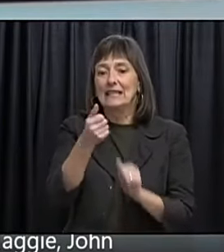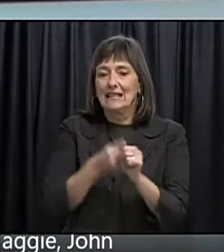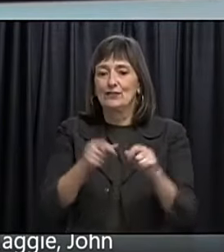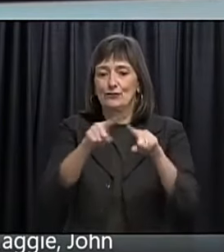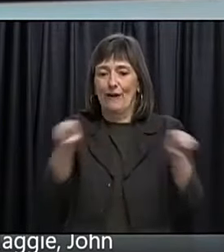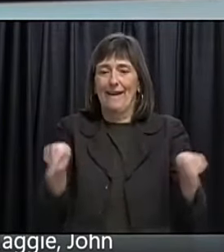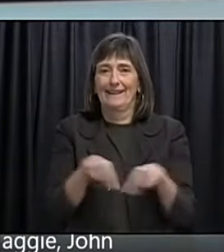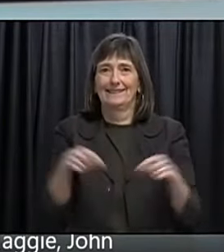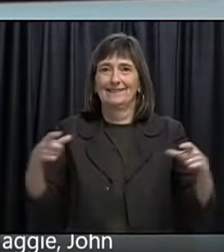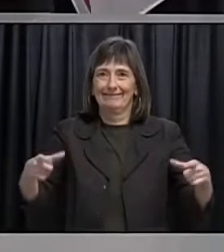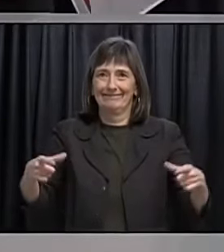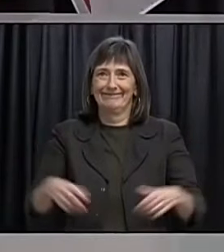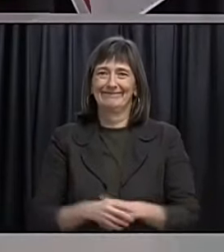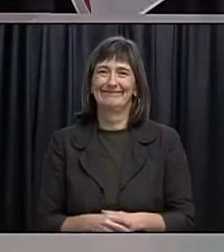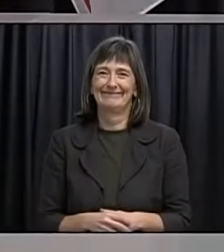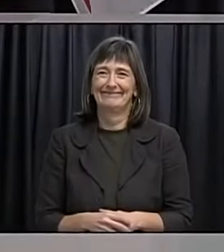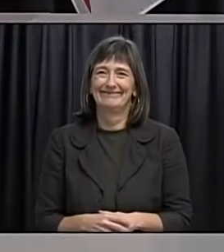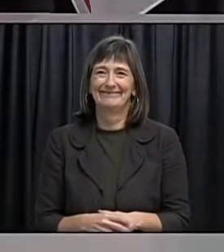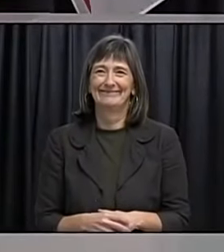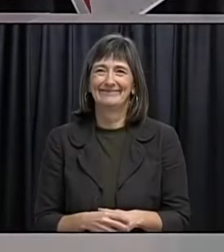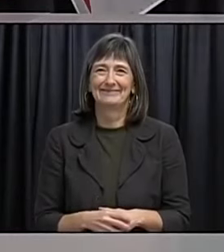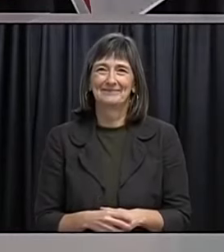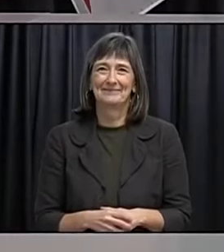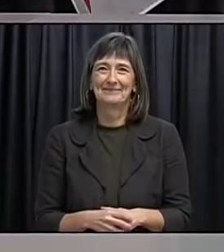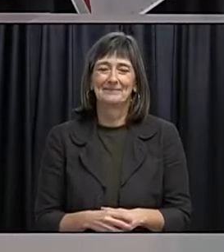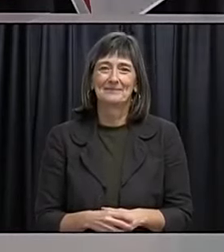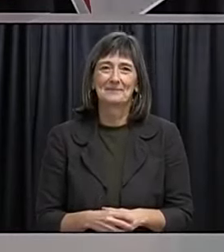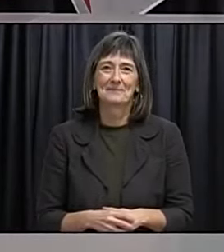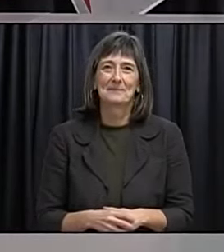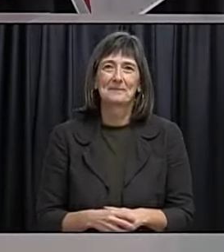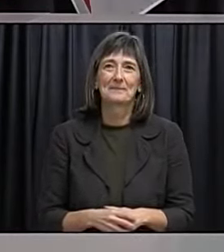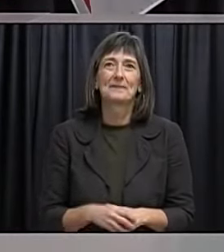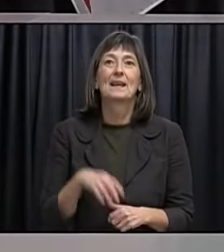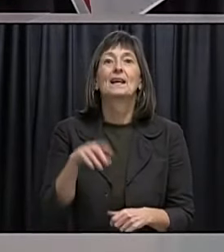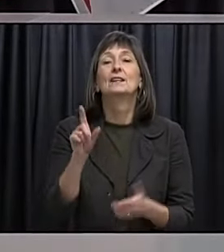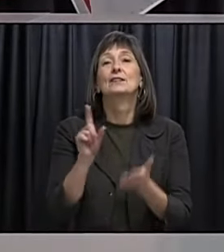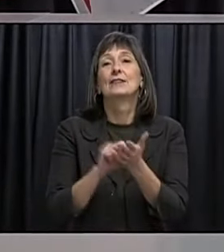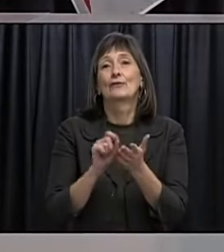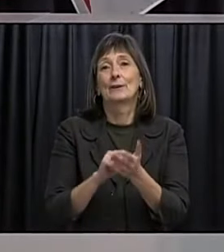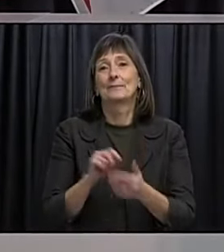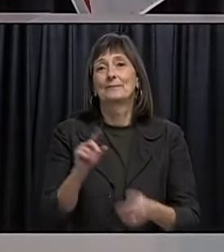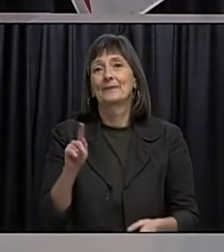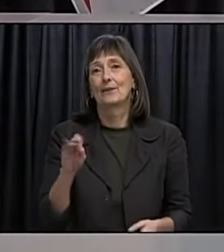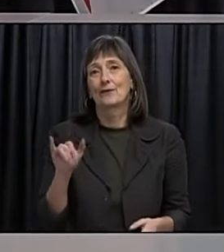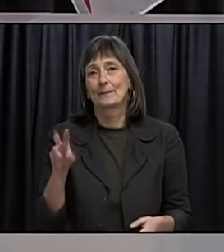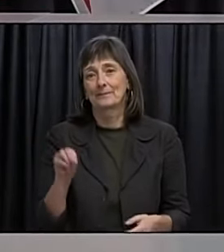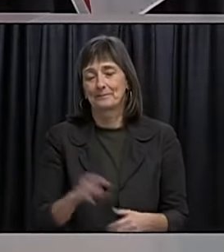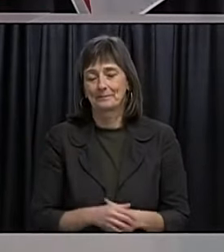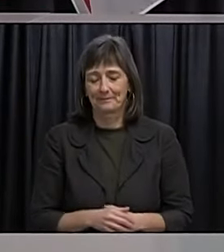Thank you. Our next question. from Peter Jackson. the telegram. Please go ahead.